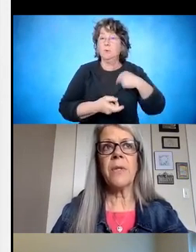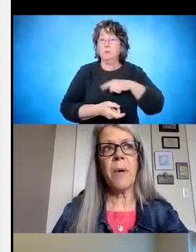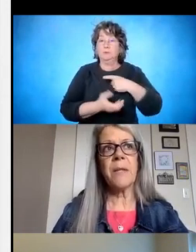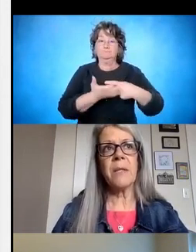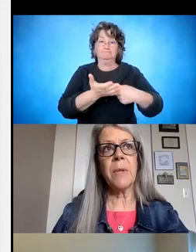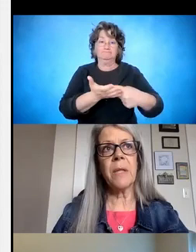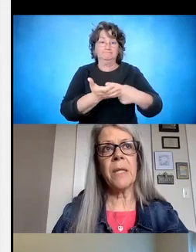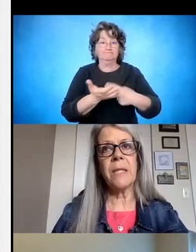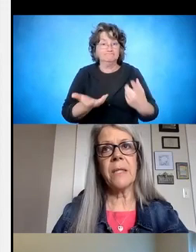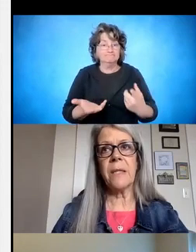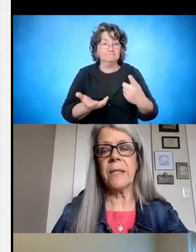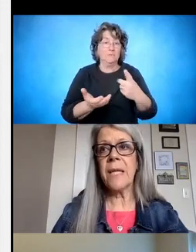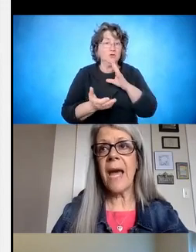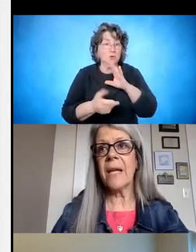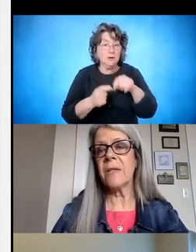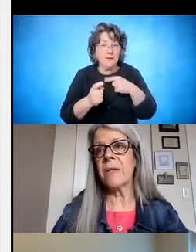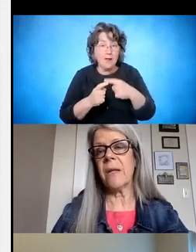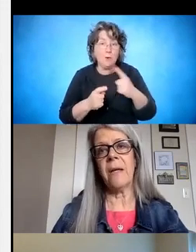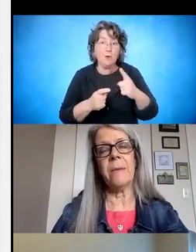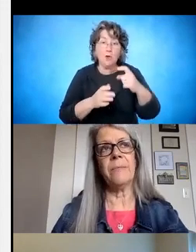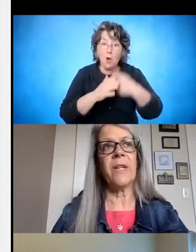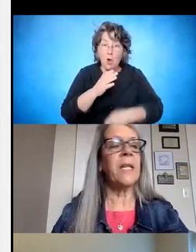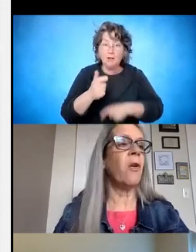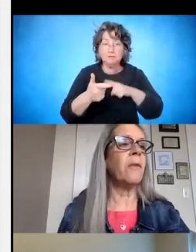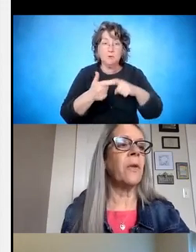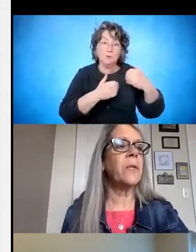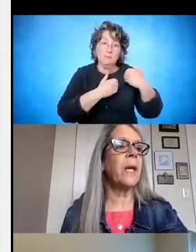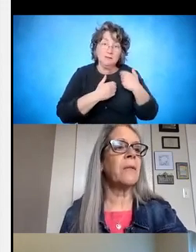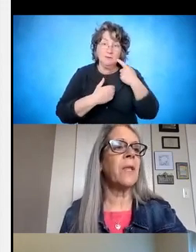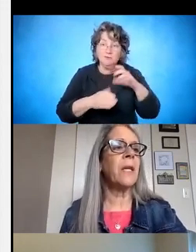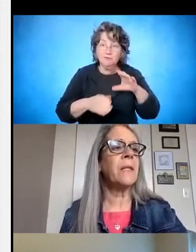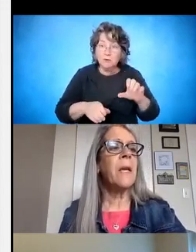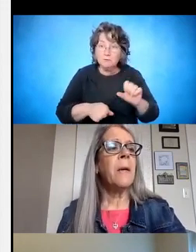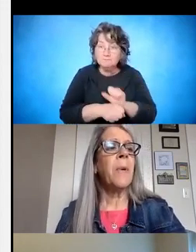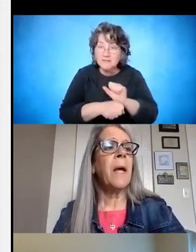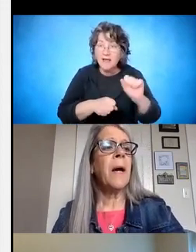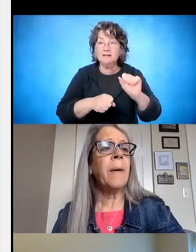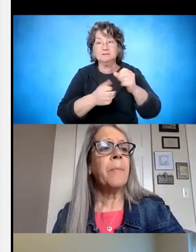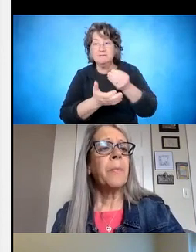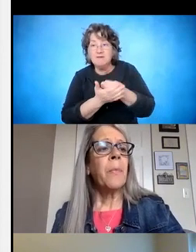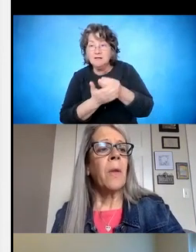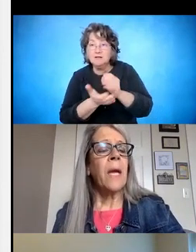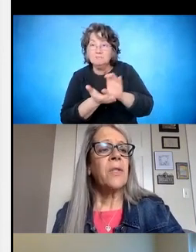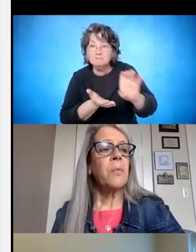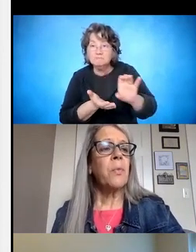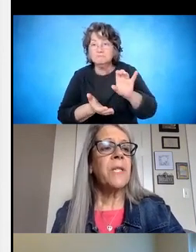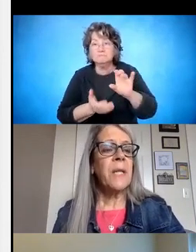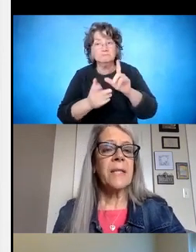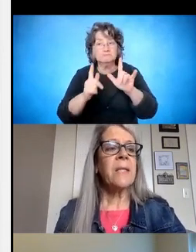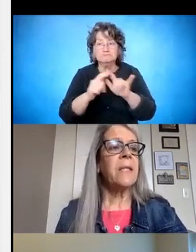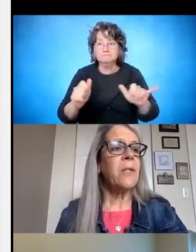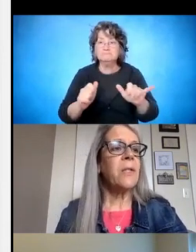about responsibilities in tasks, funding, all of those kinds of things. But as